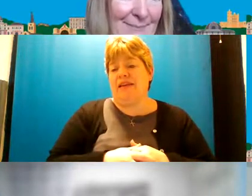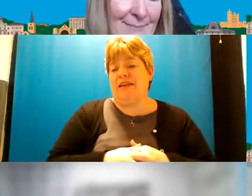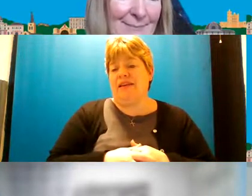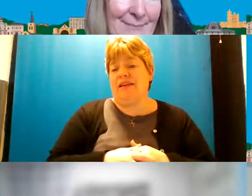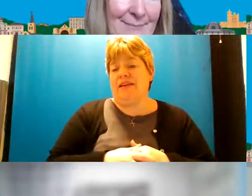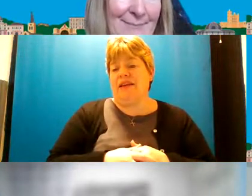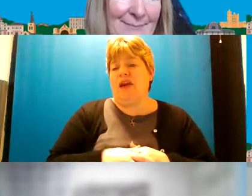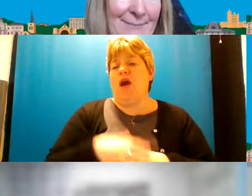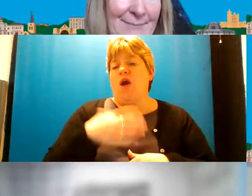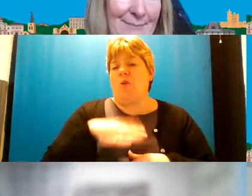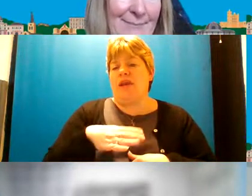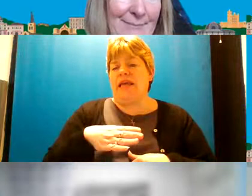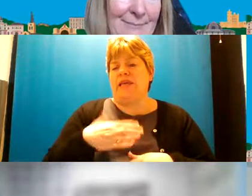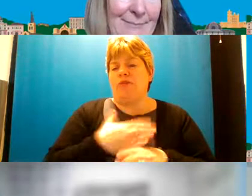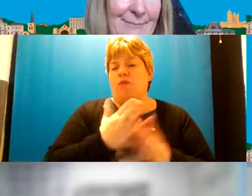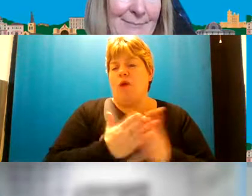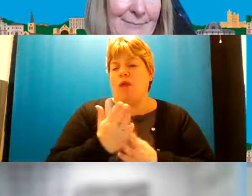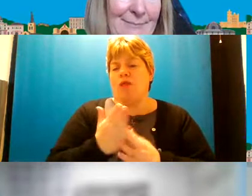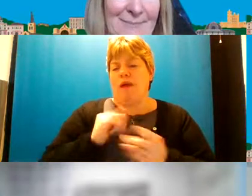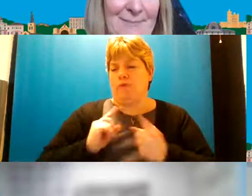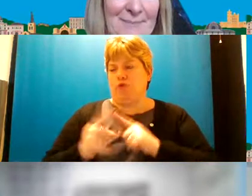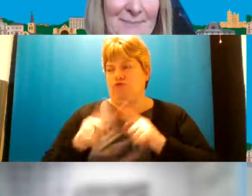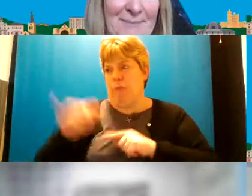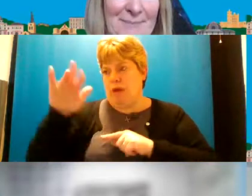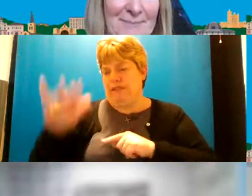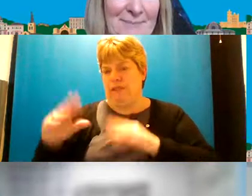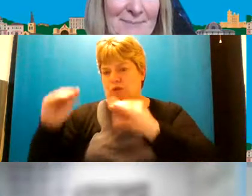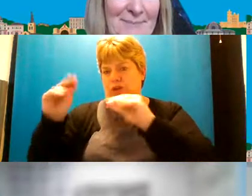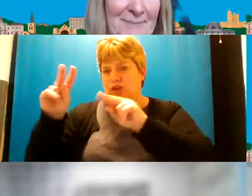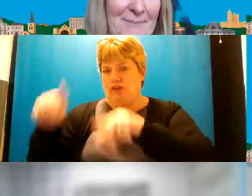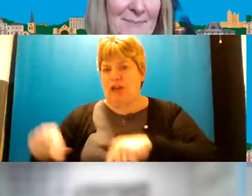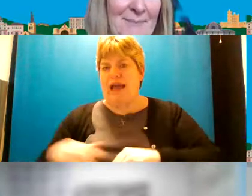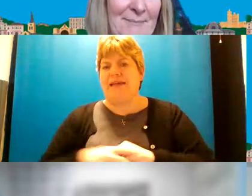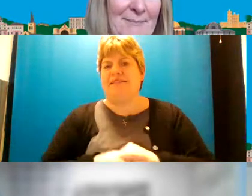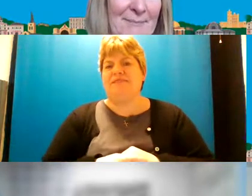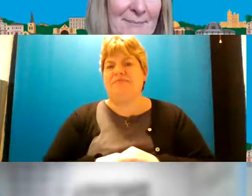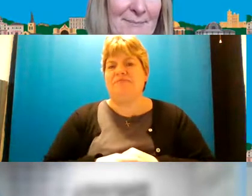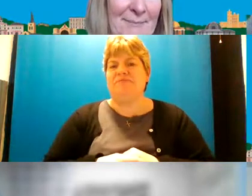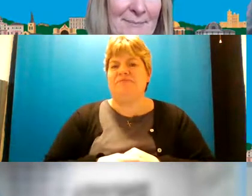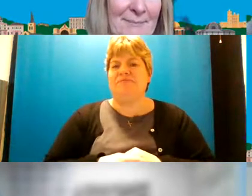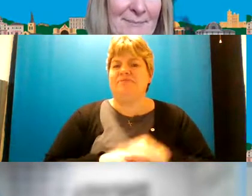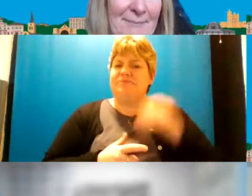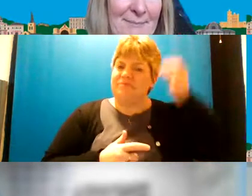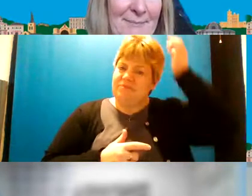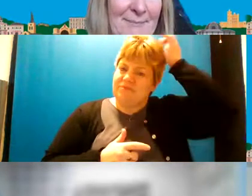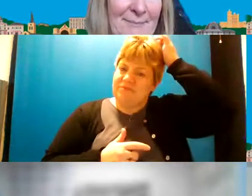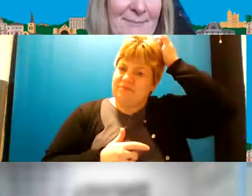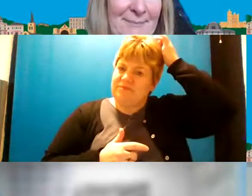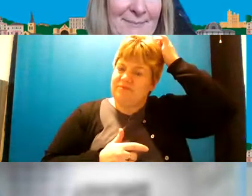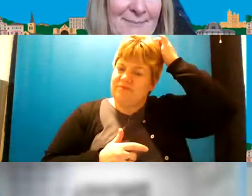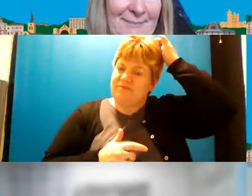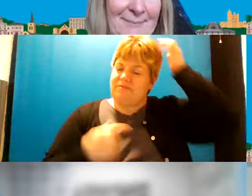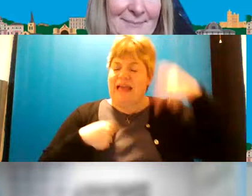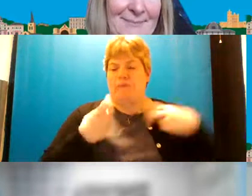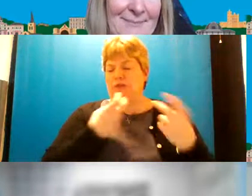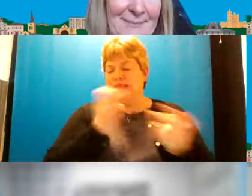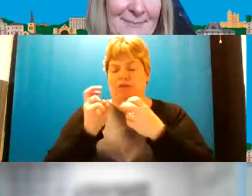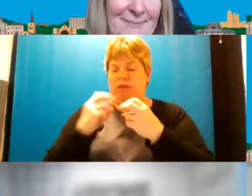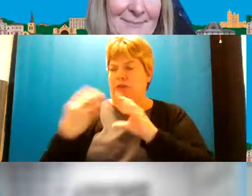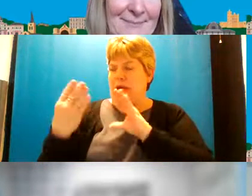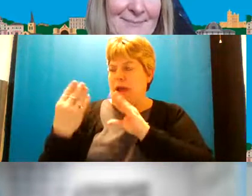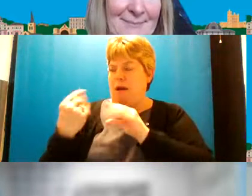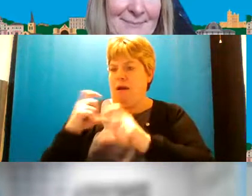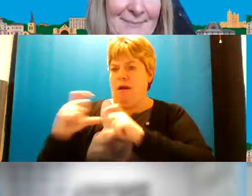yeah we need to work through i'm just responding sorry if i'm not responding to the point there it's because i'm distracted by just a bit of a conversation about